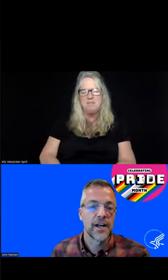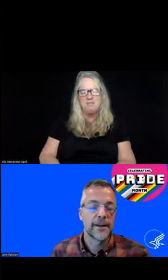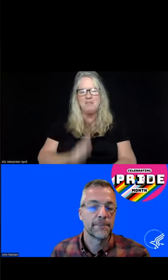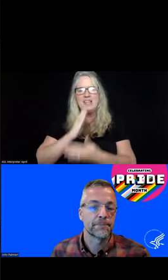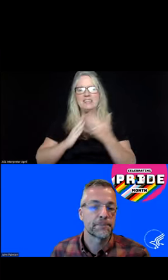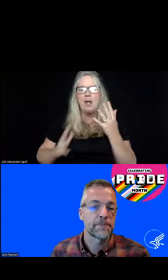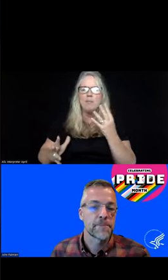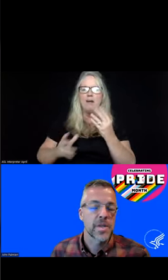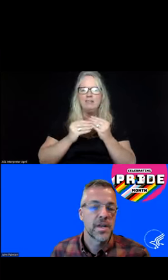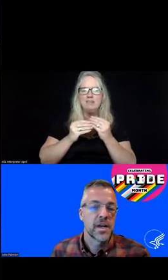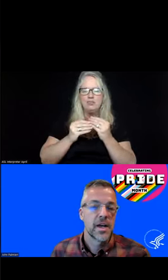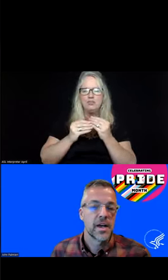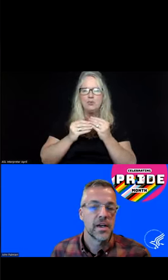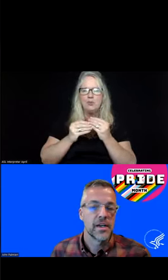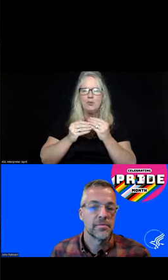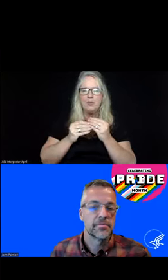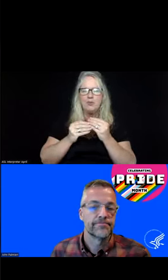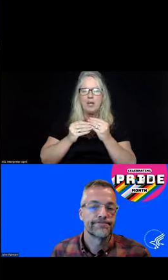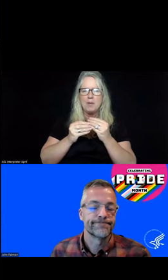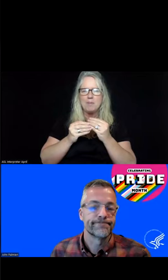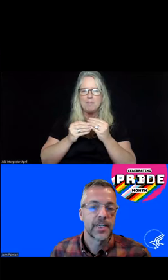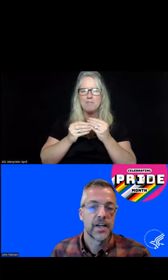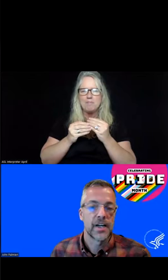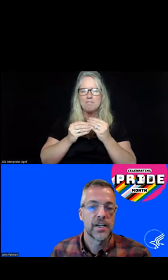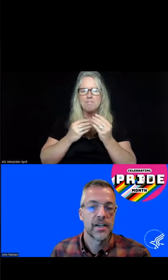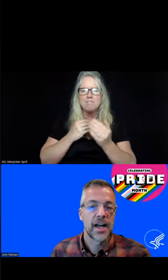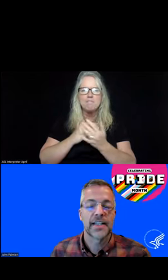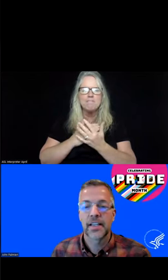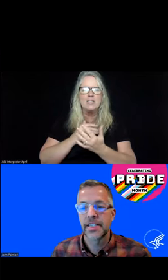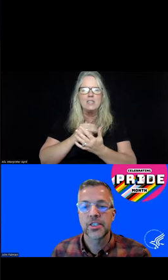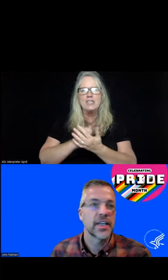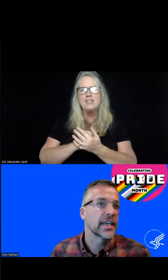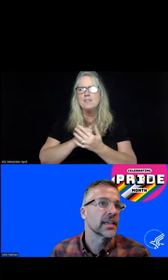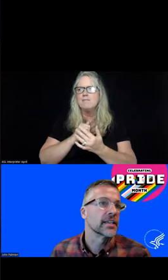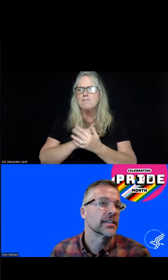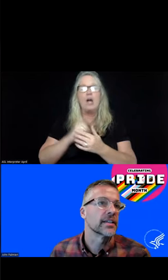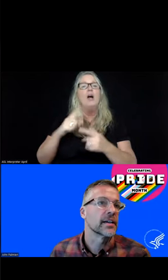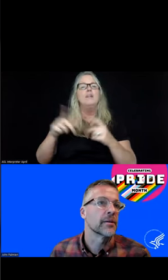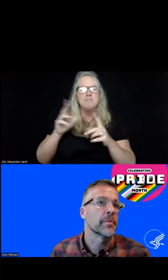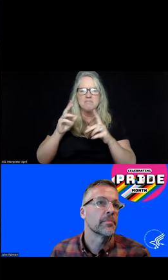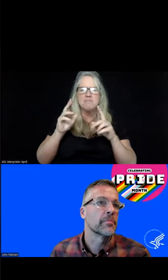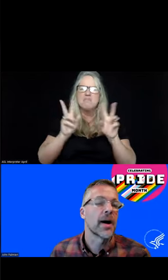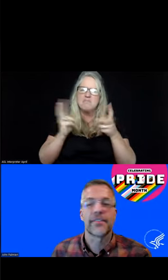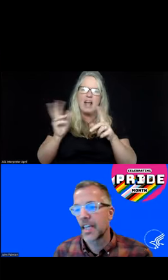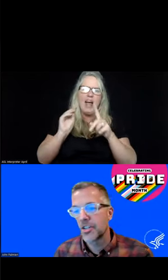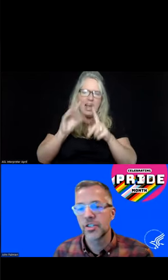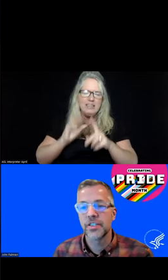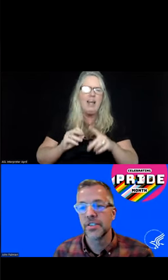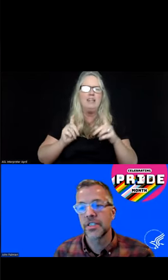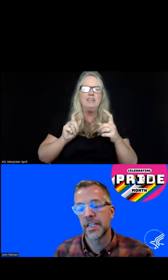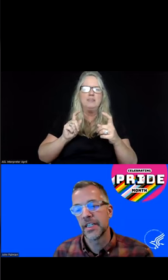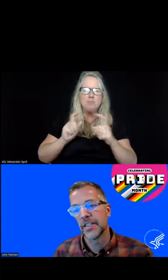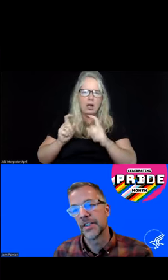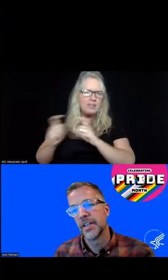highlights and modifications